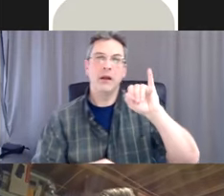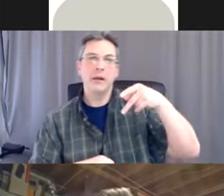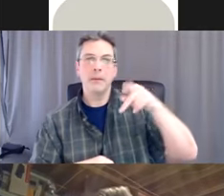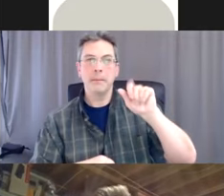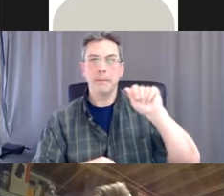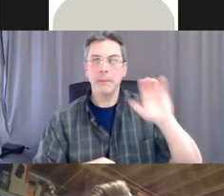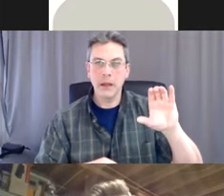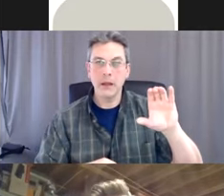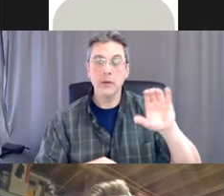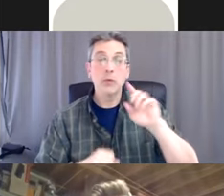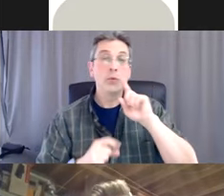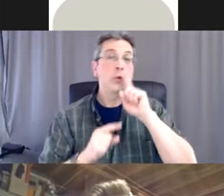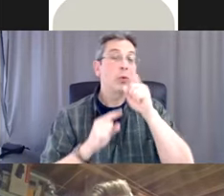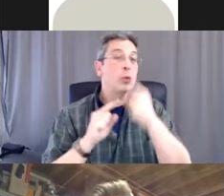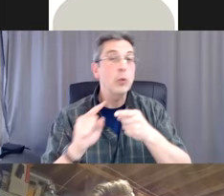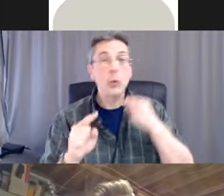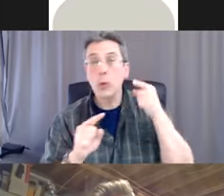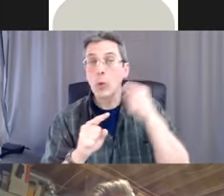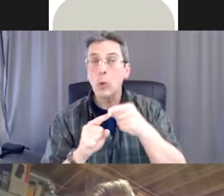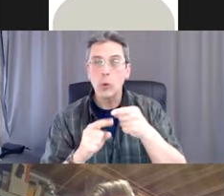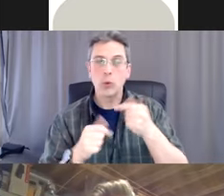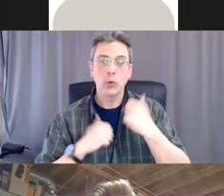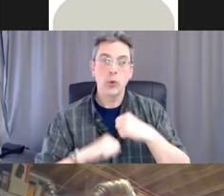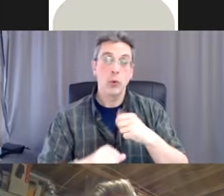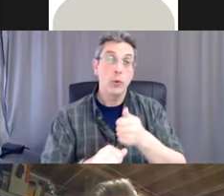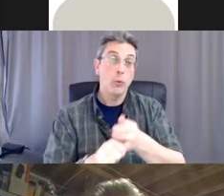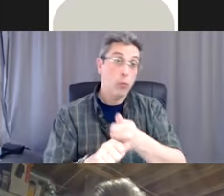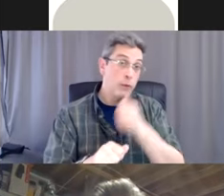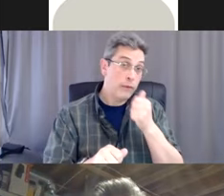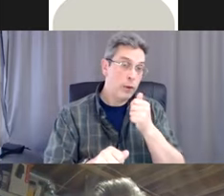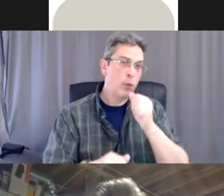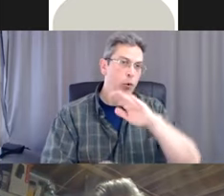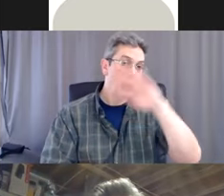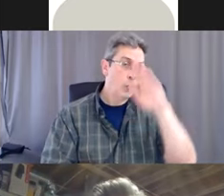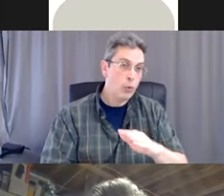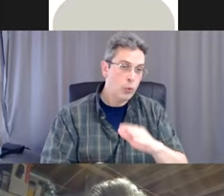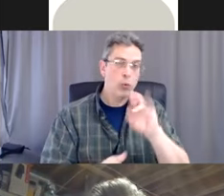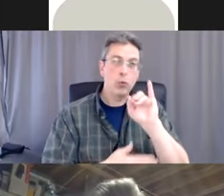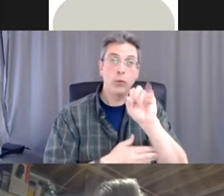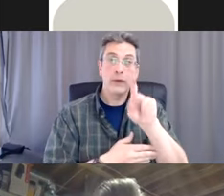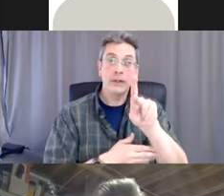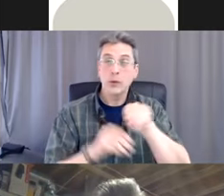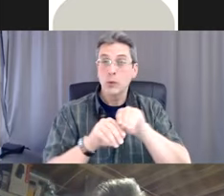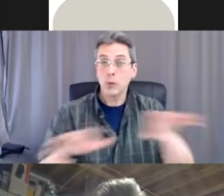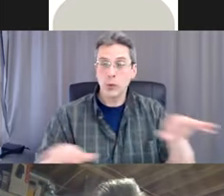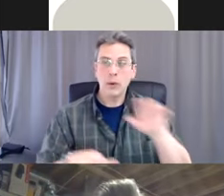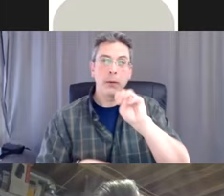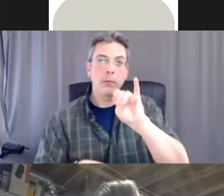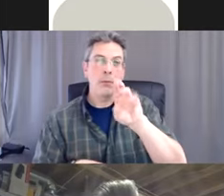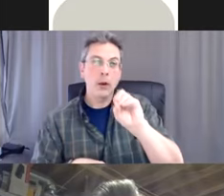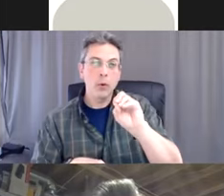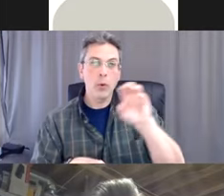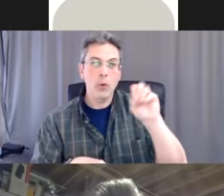what the main goal is to prevent or reduce the risk of transmitting microorganisms or germs to staff and others.